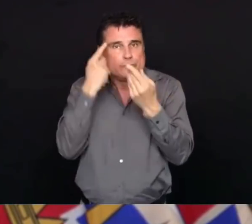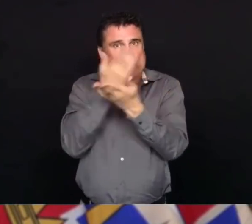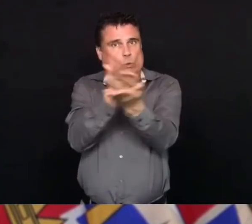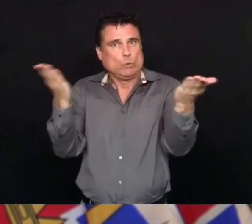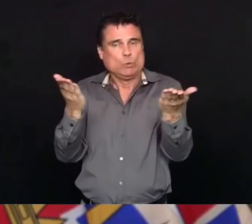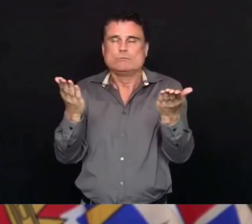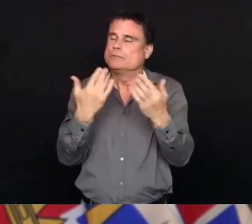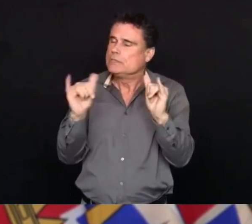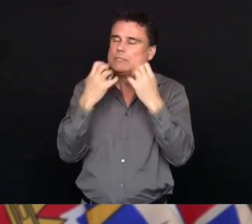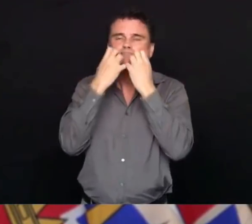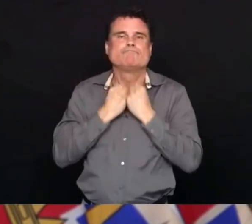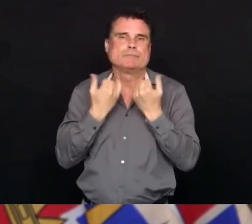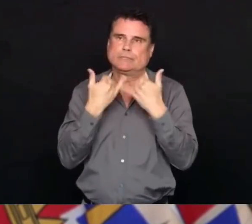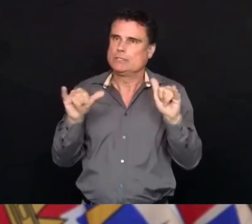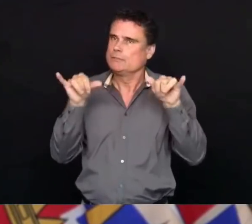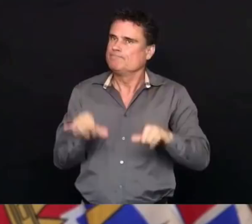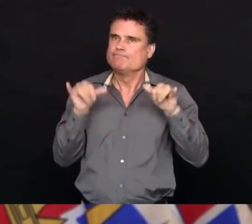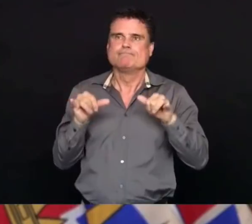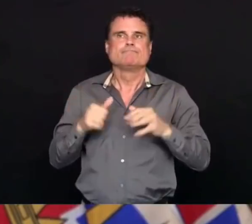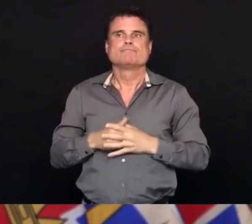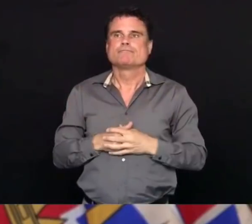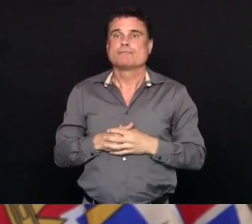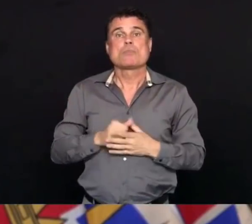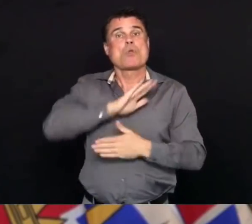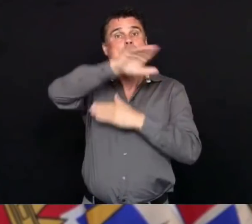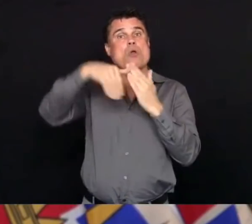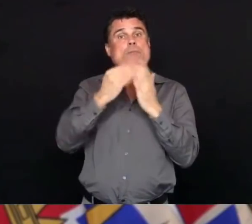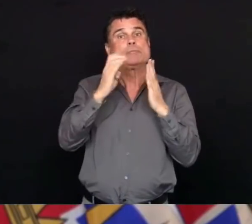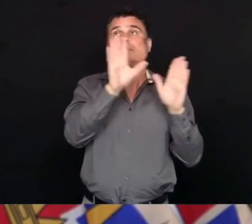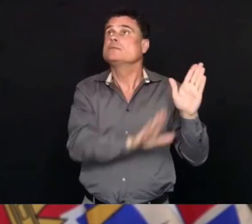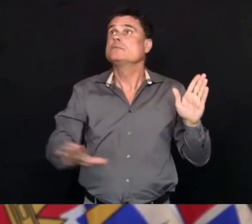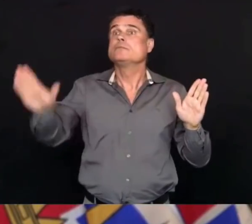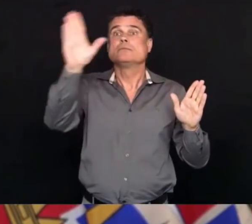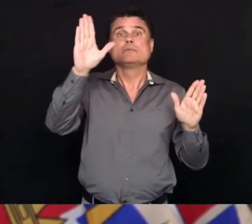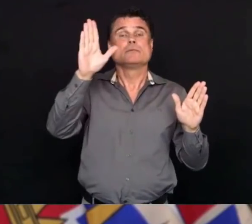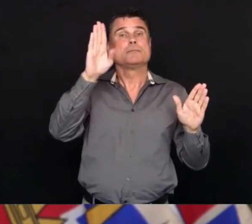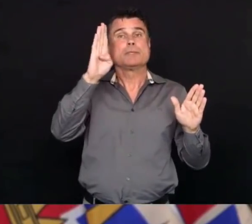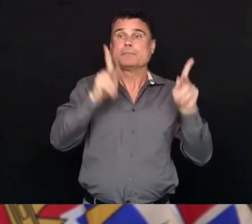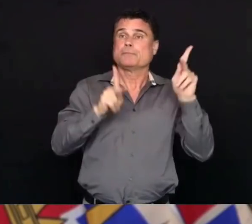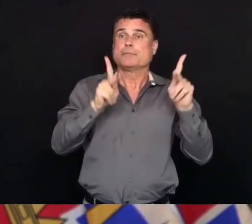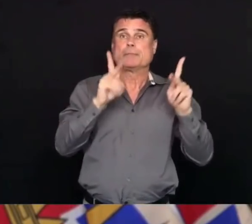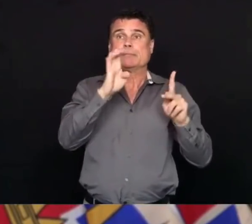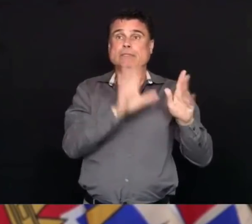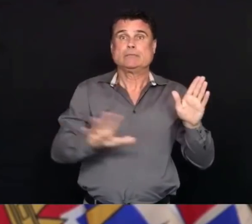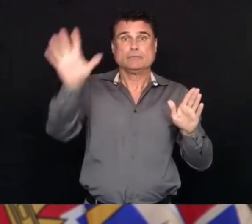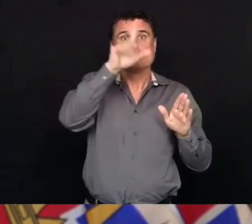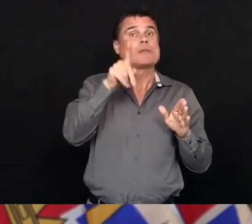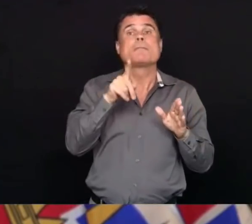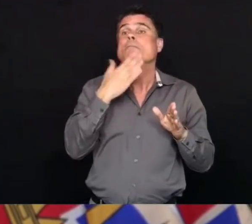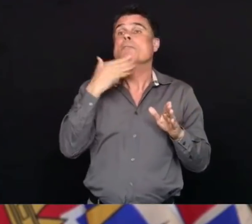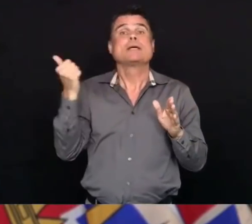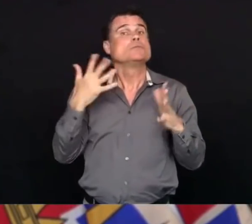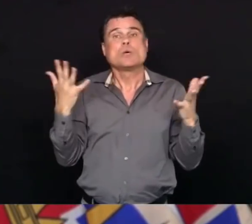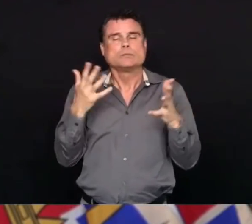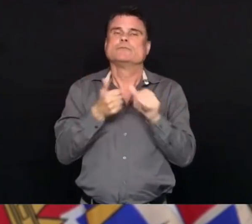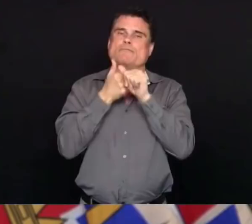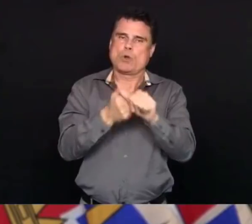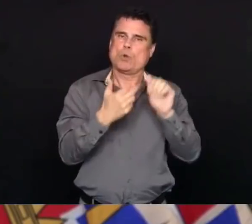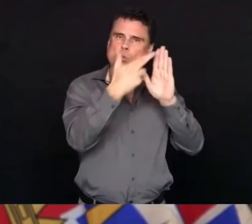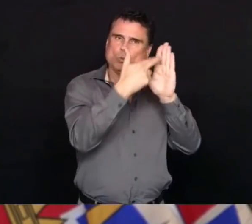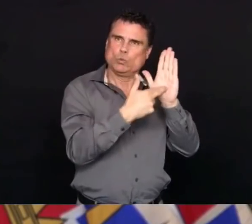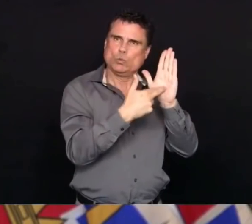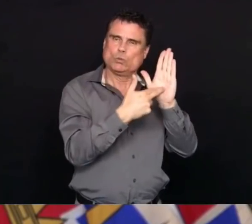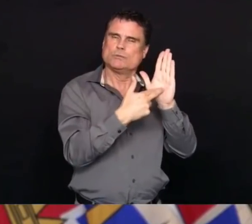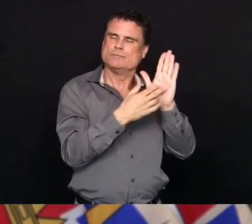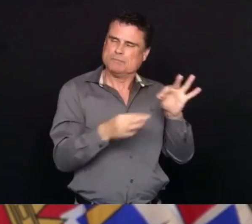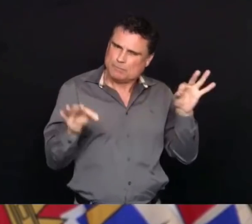is making a difference and it matters. And there have been incredible sacrifices and we are very much